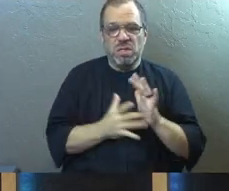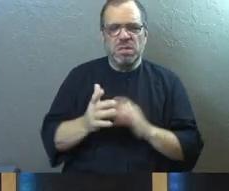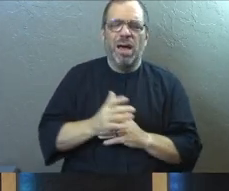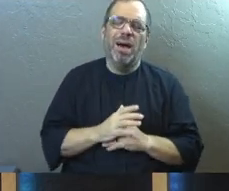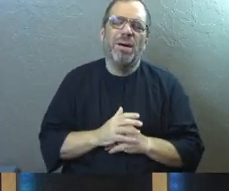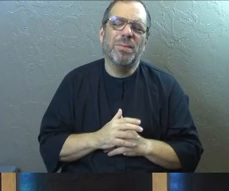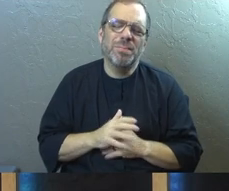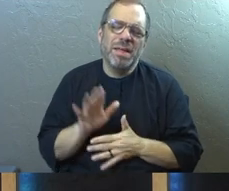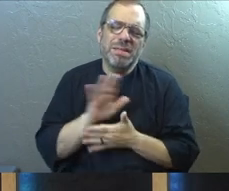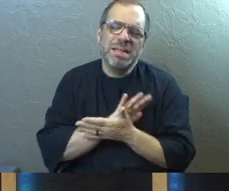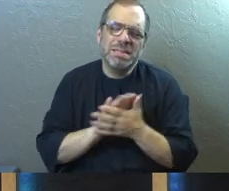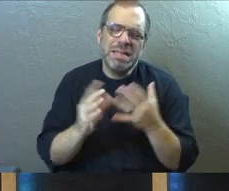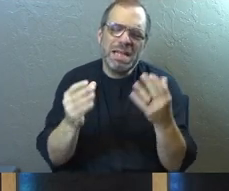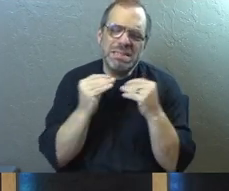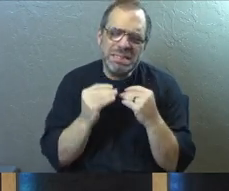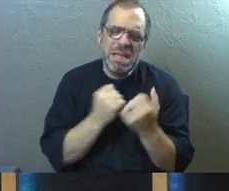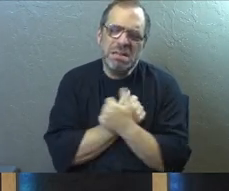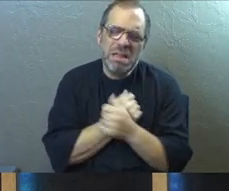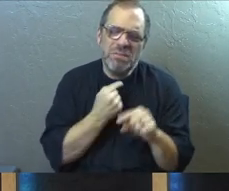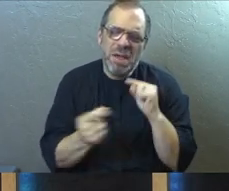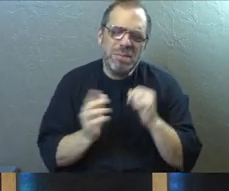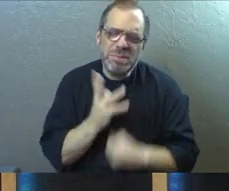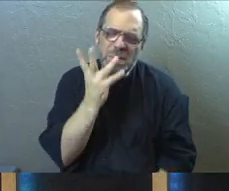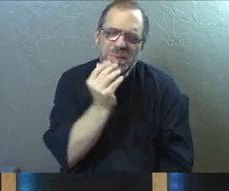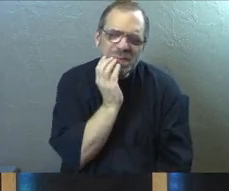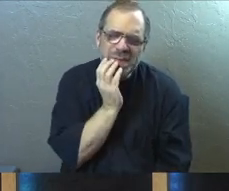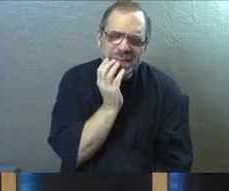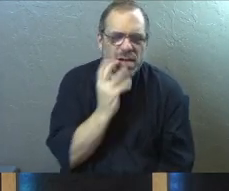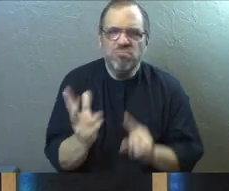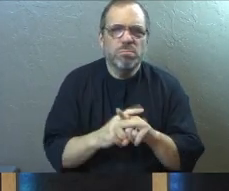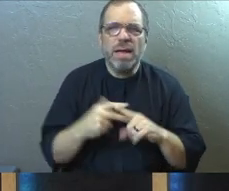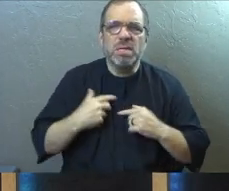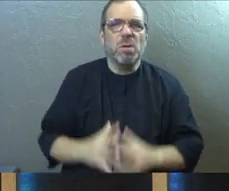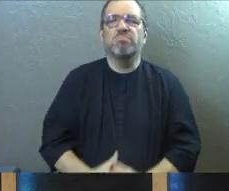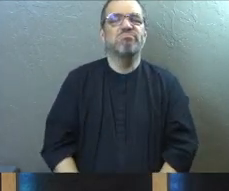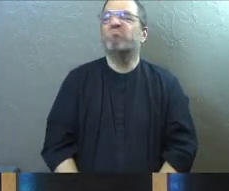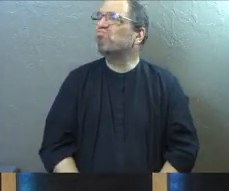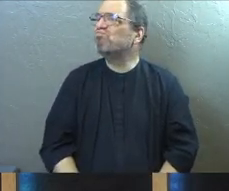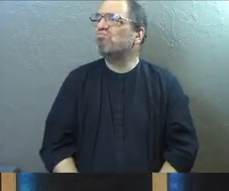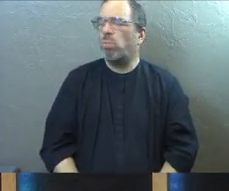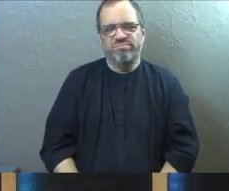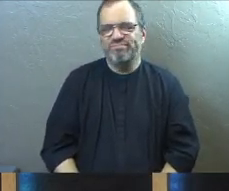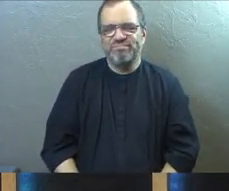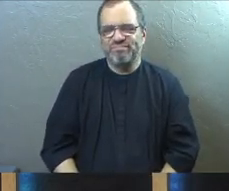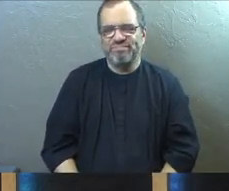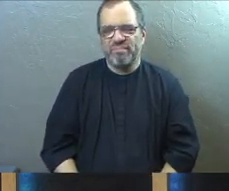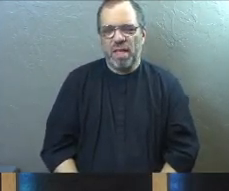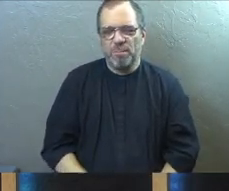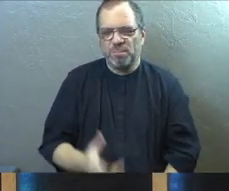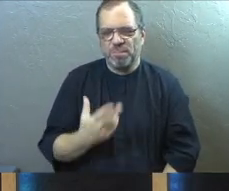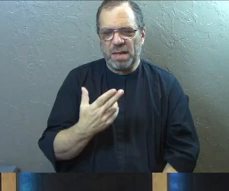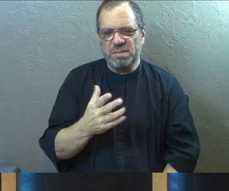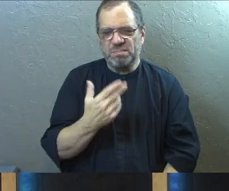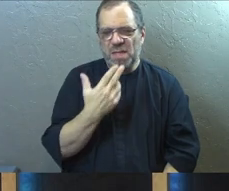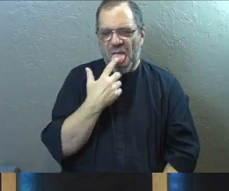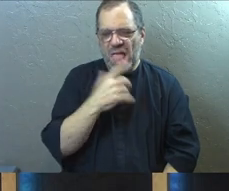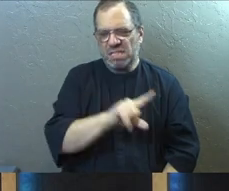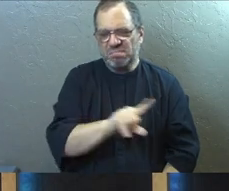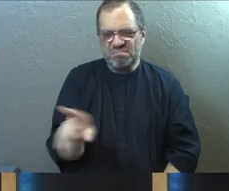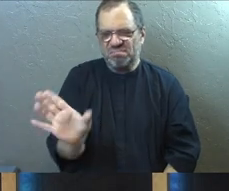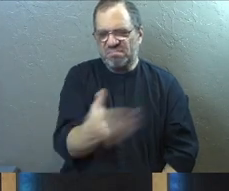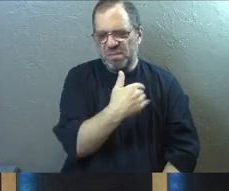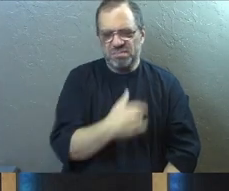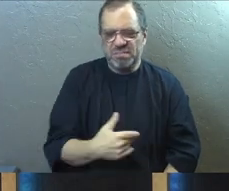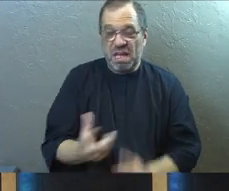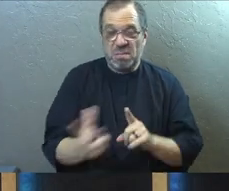say, that's a really nice teaching, Jesus. That's really beautiful, but it doesn't apply to me. And we don't think that it